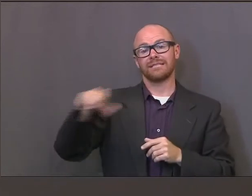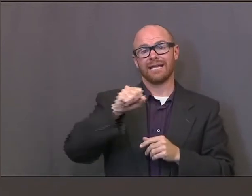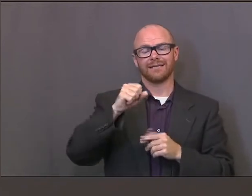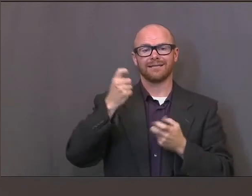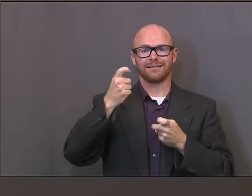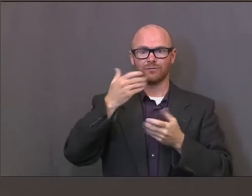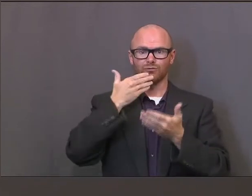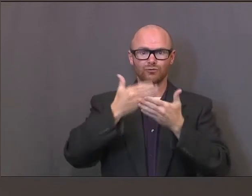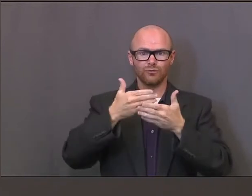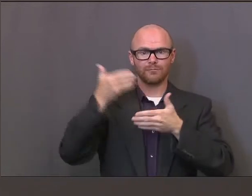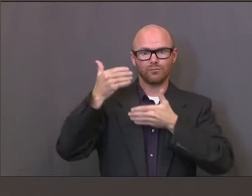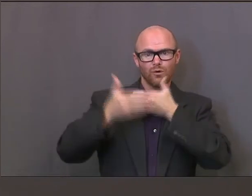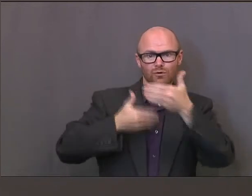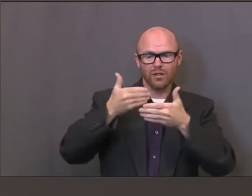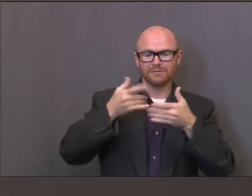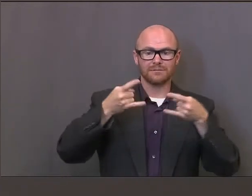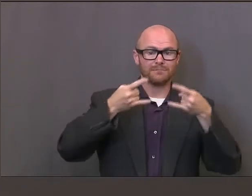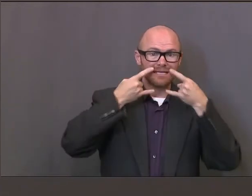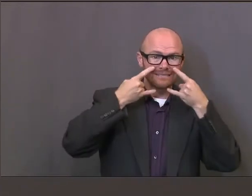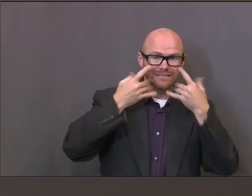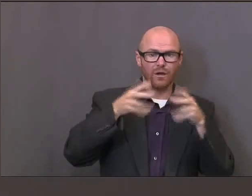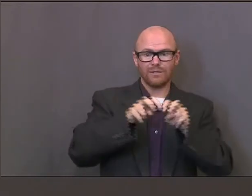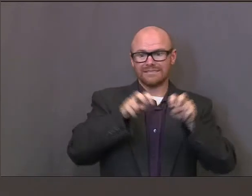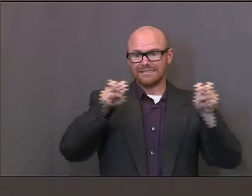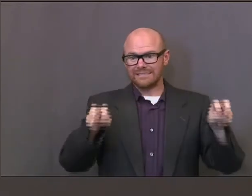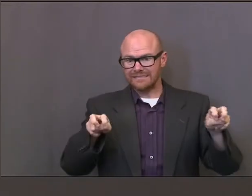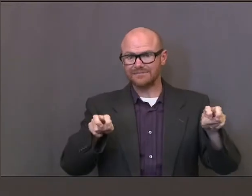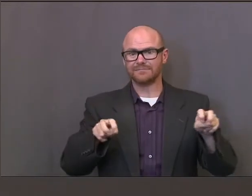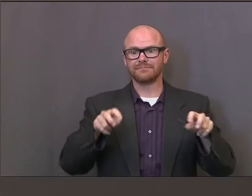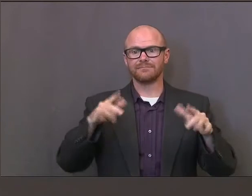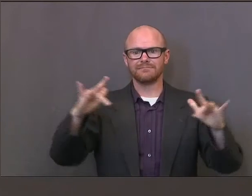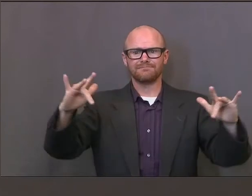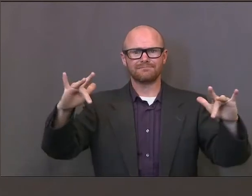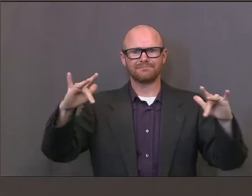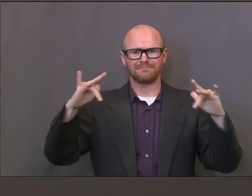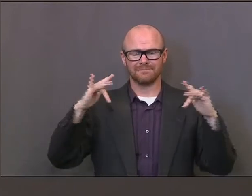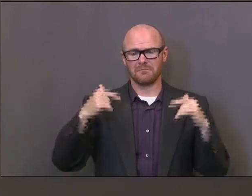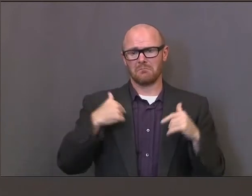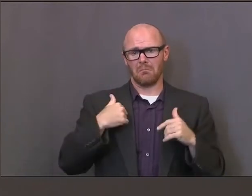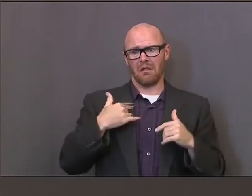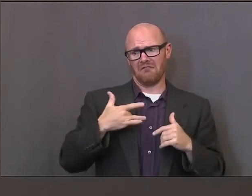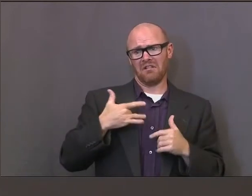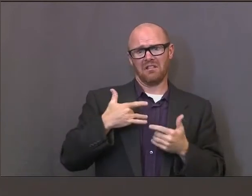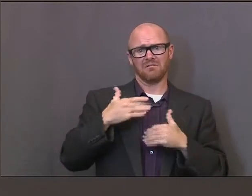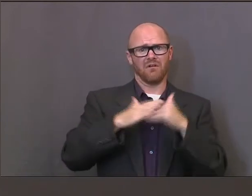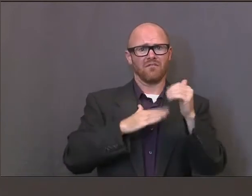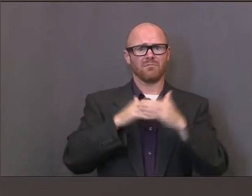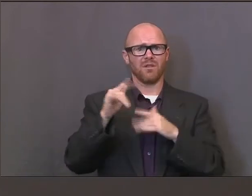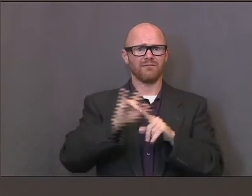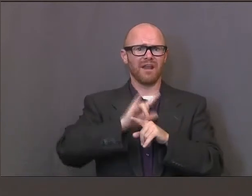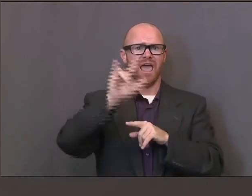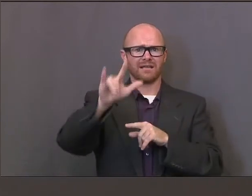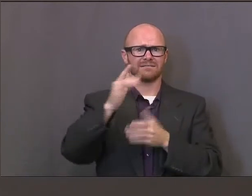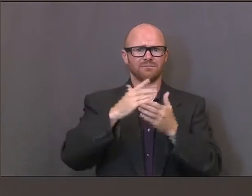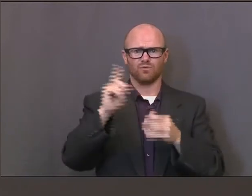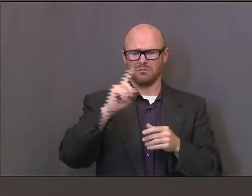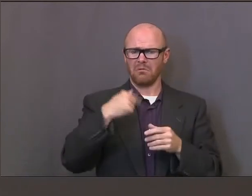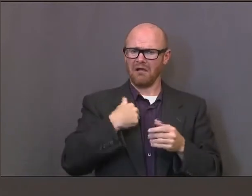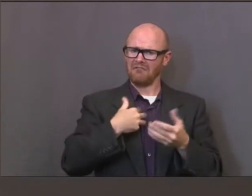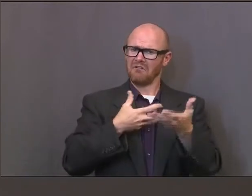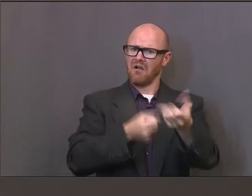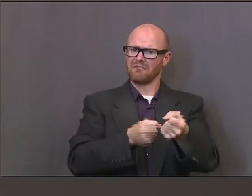mask wearing and separation between the seats. I can tell having done it now, I feel very comfortable and I have confidence in